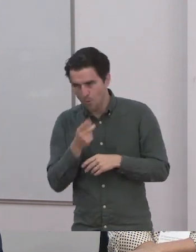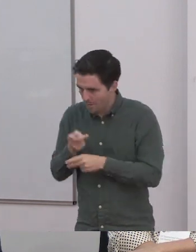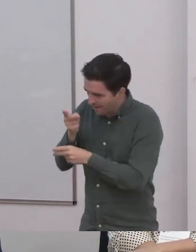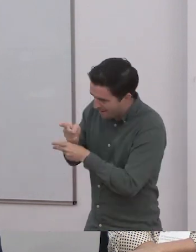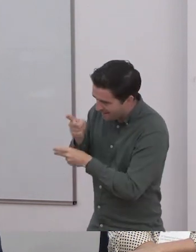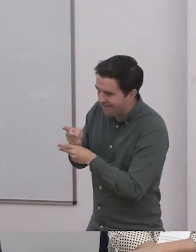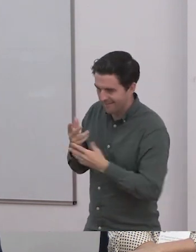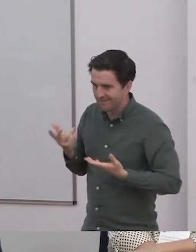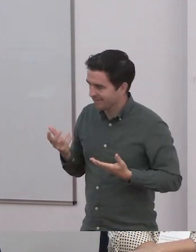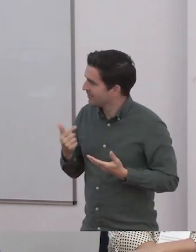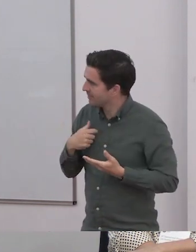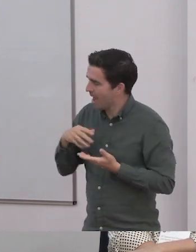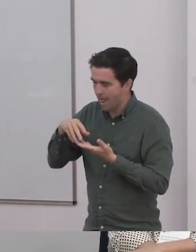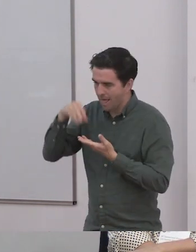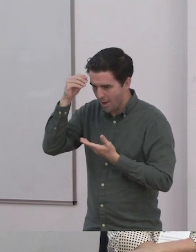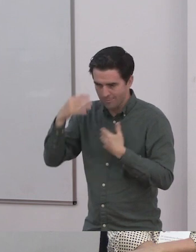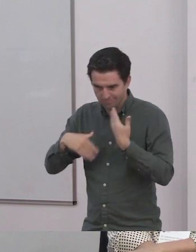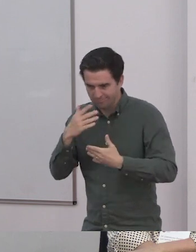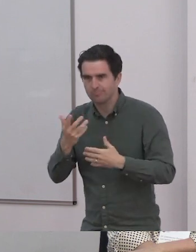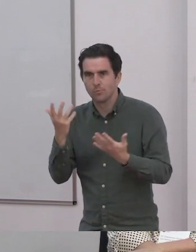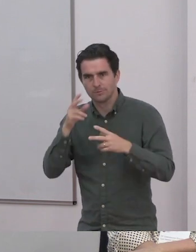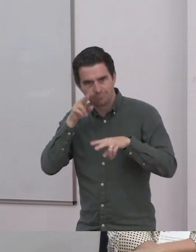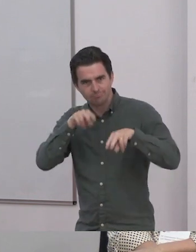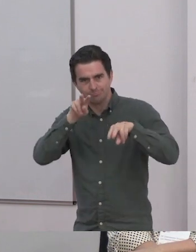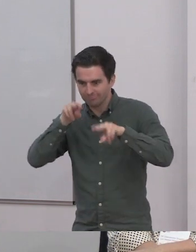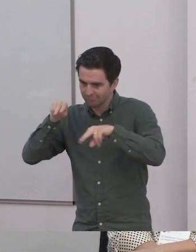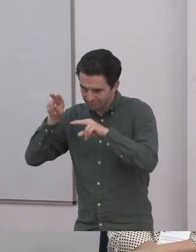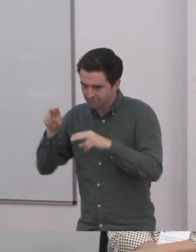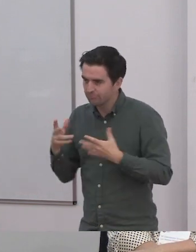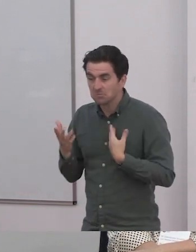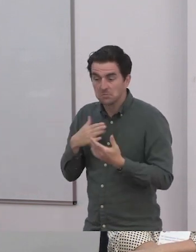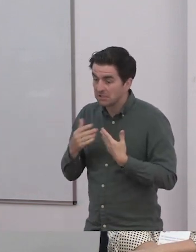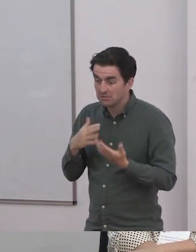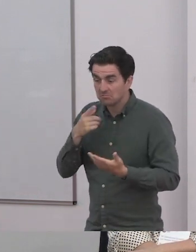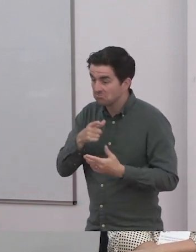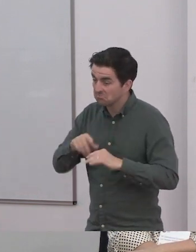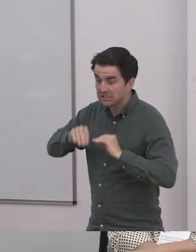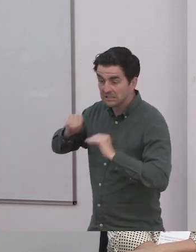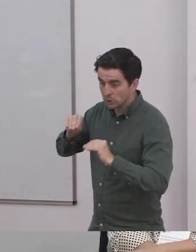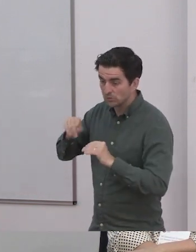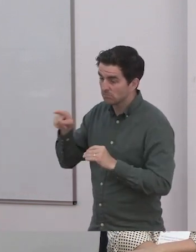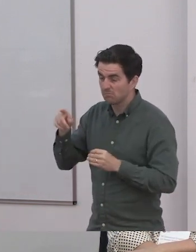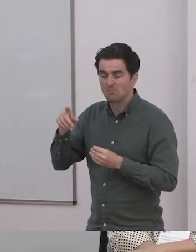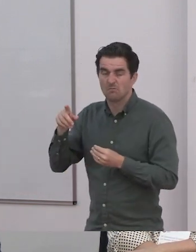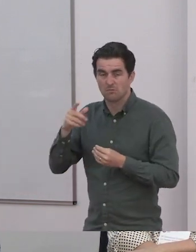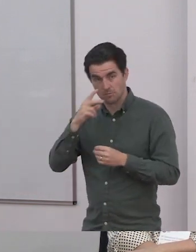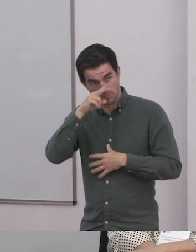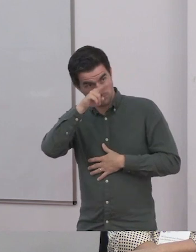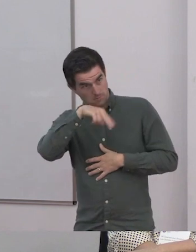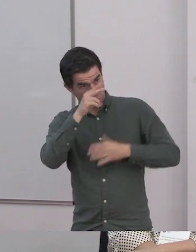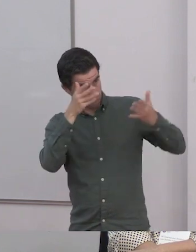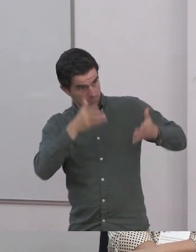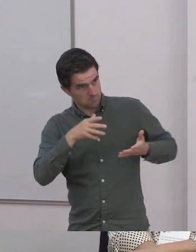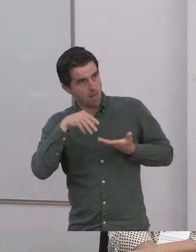challenging. My children are now calling me to task on